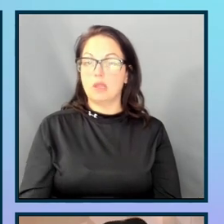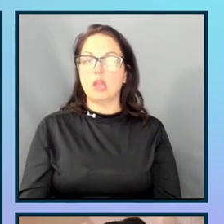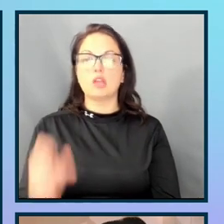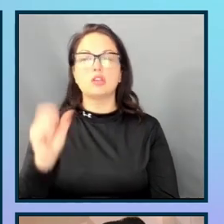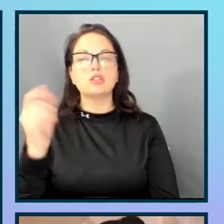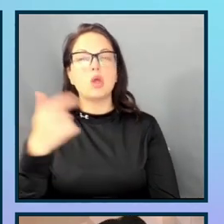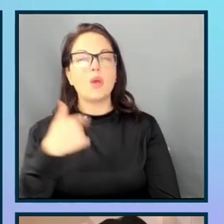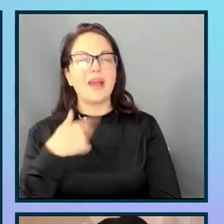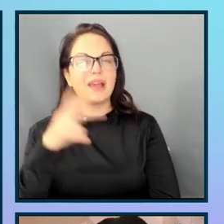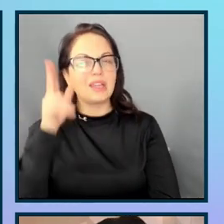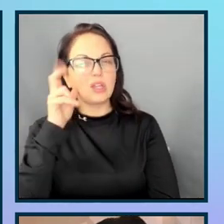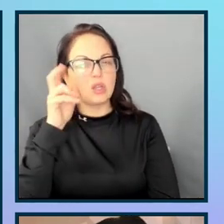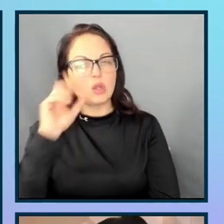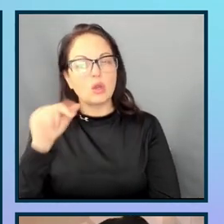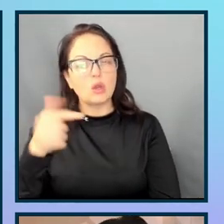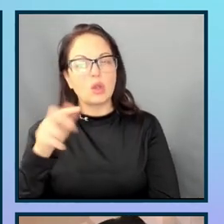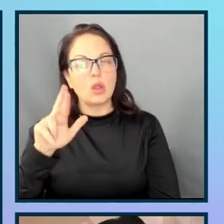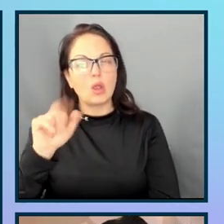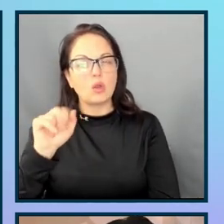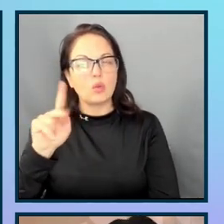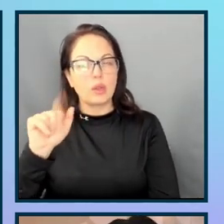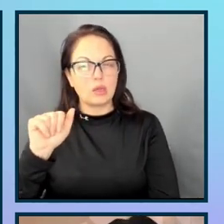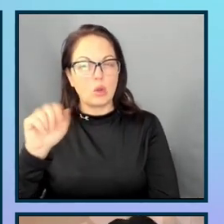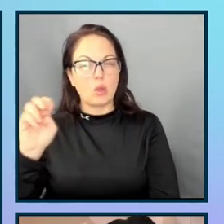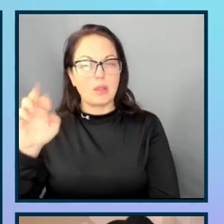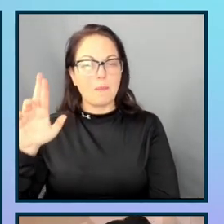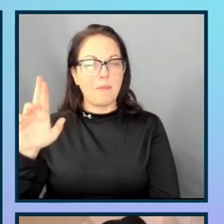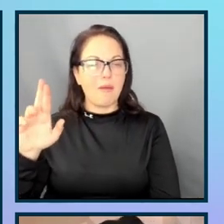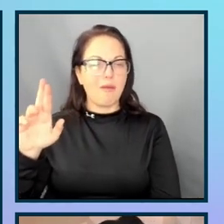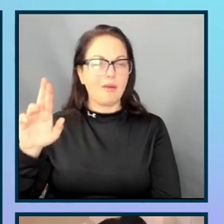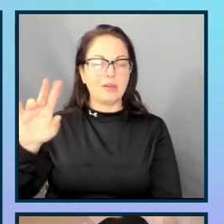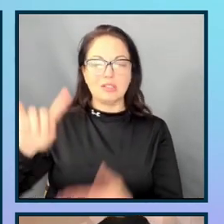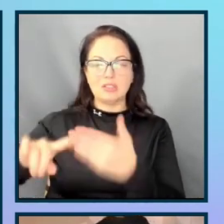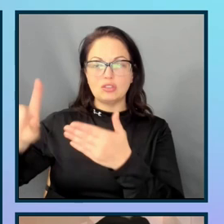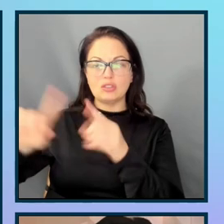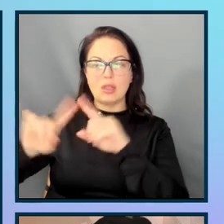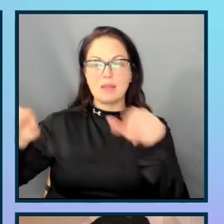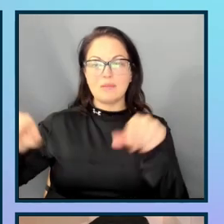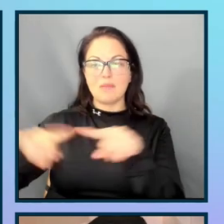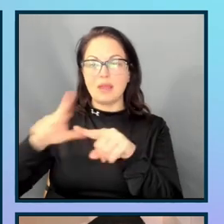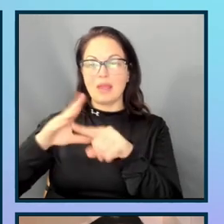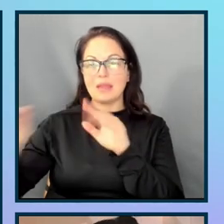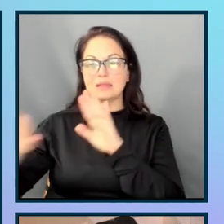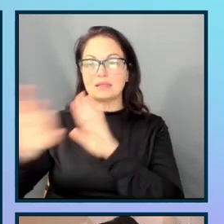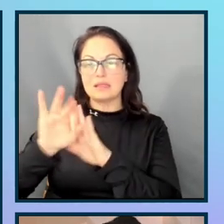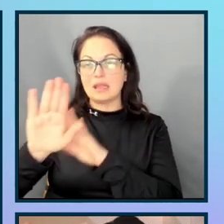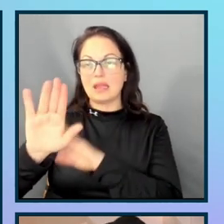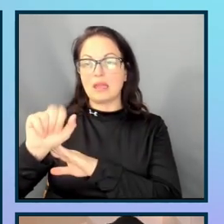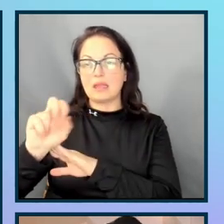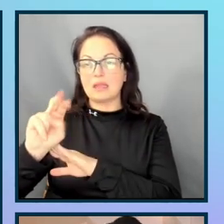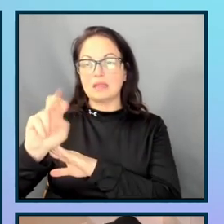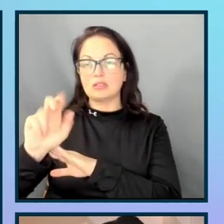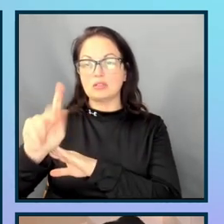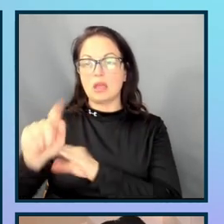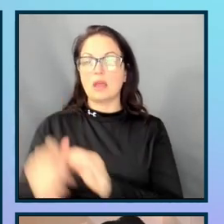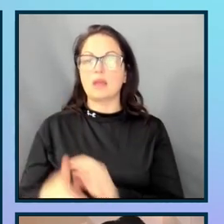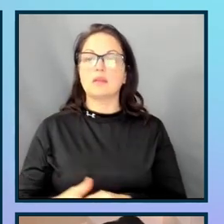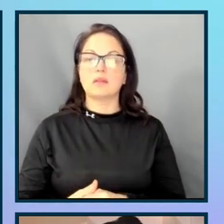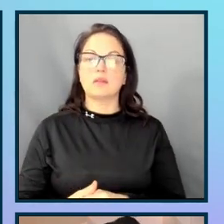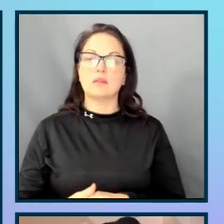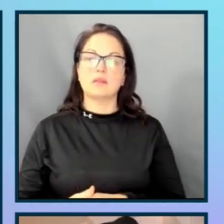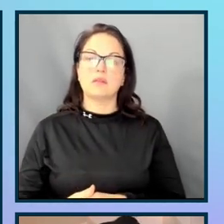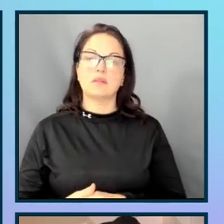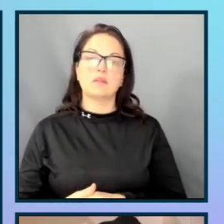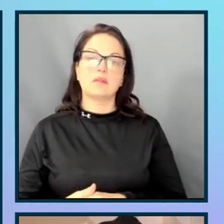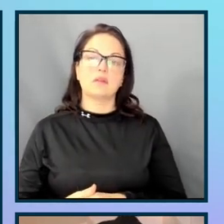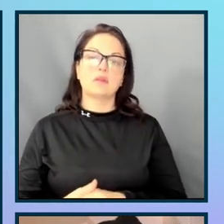Bar. Unchecked. Checkbox. So, I know it's a checkbox that has not been checked. And then it also says select your snack, which is kind of referencing that legend that